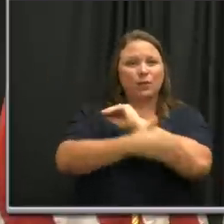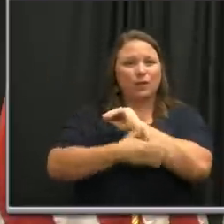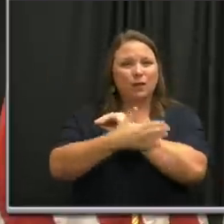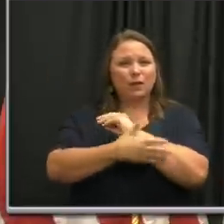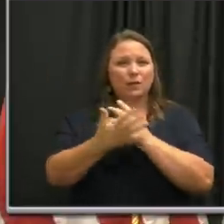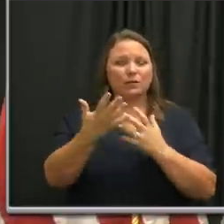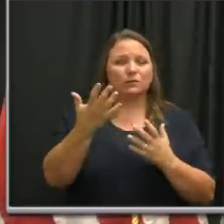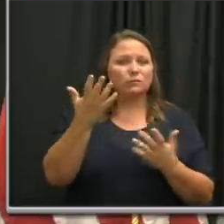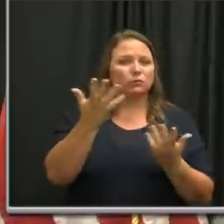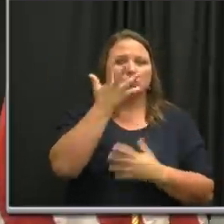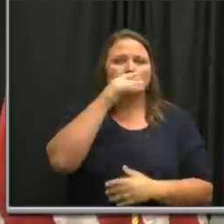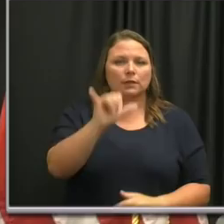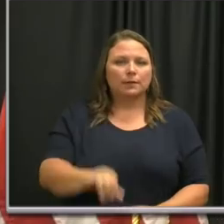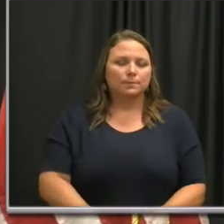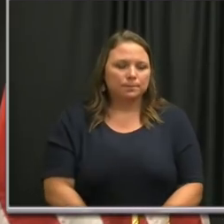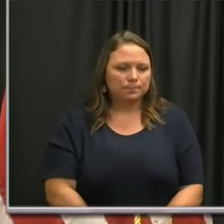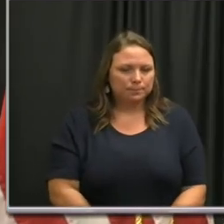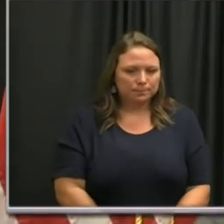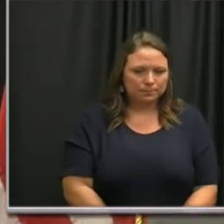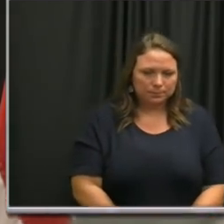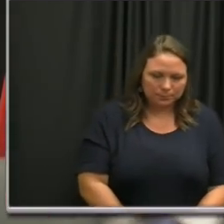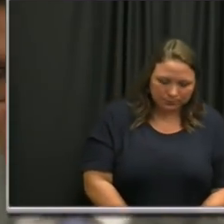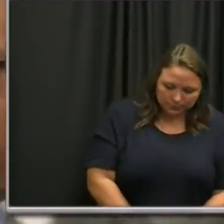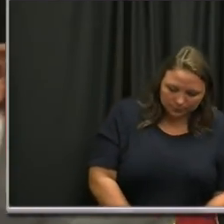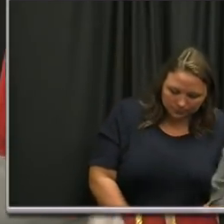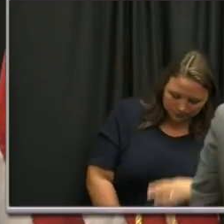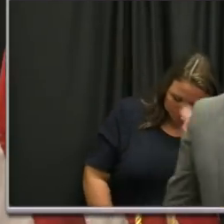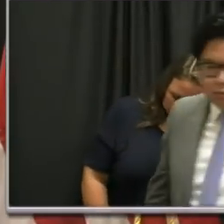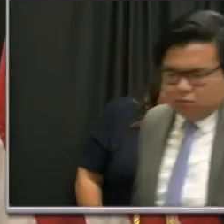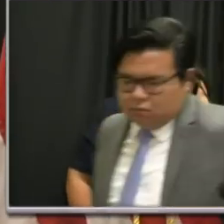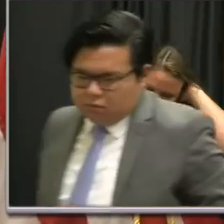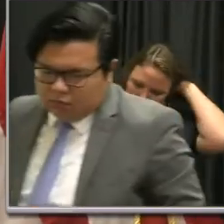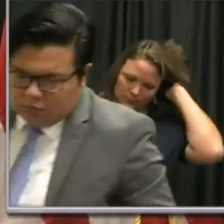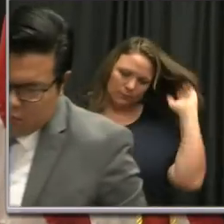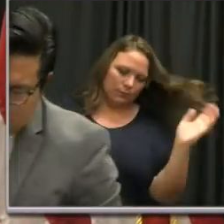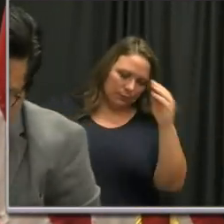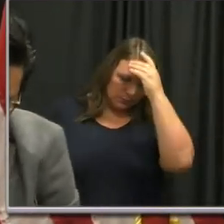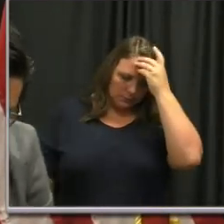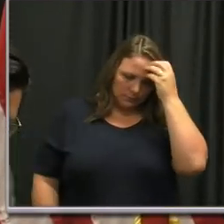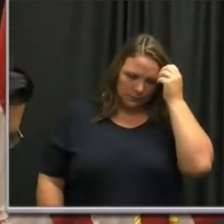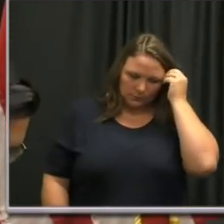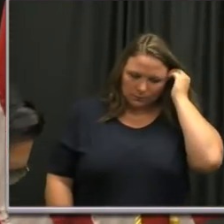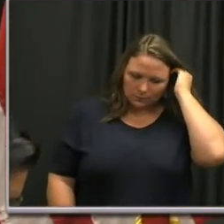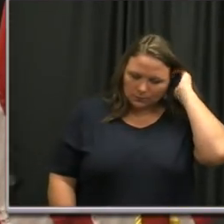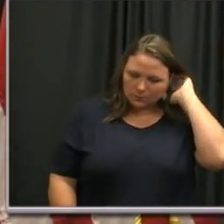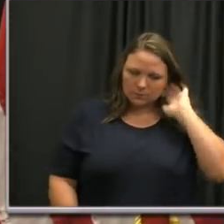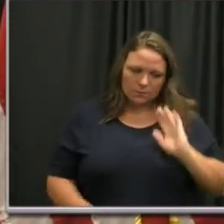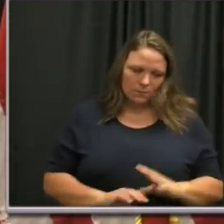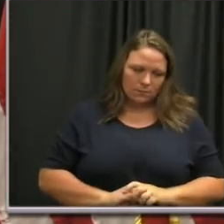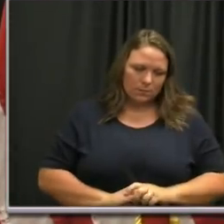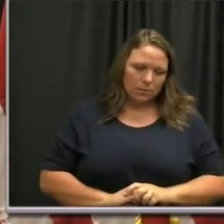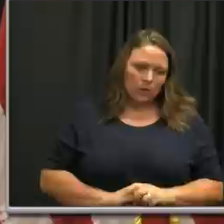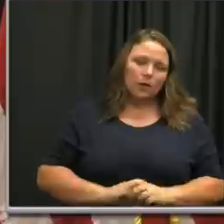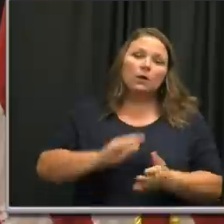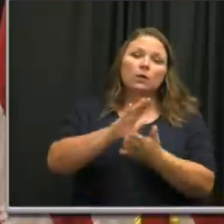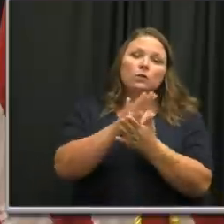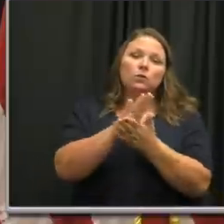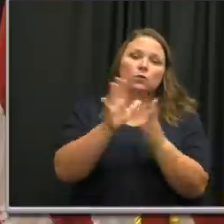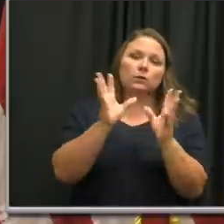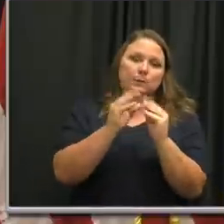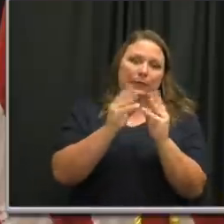Thank you. Thank you, Mayor Cooper. Mayor Thank you. had, I'll go first on this schools committee.